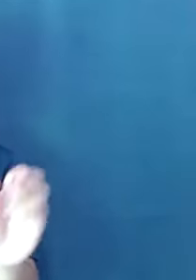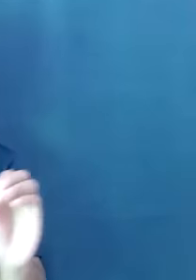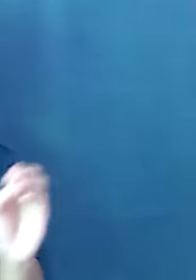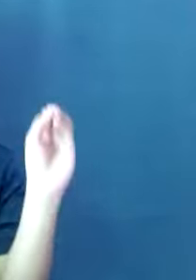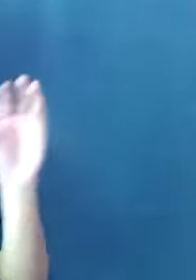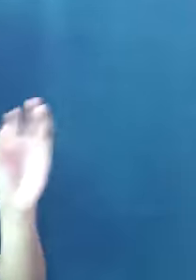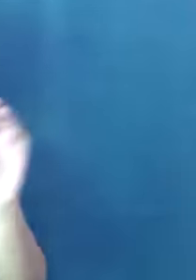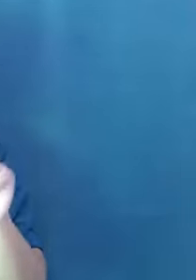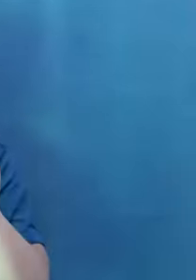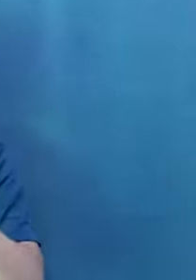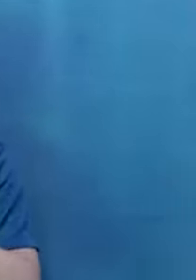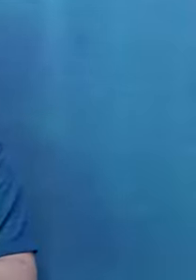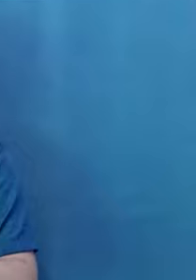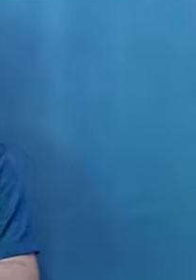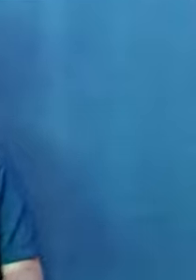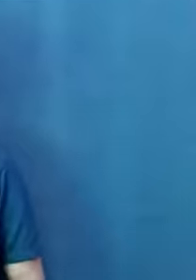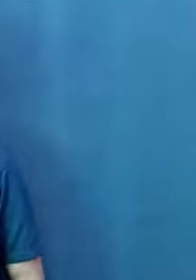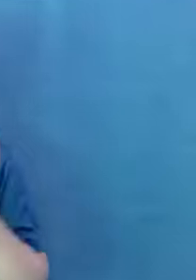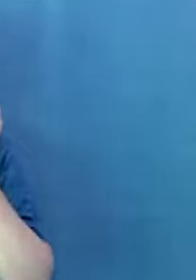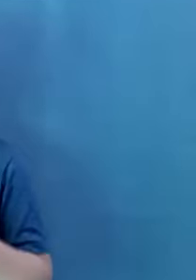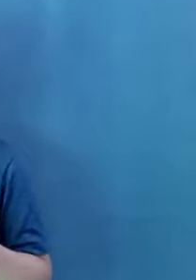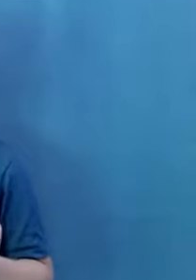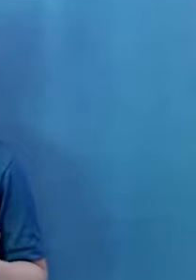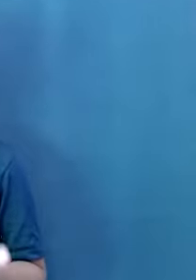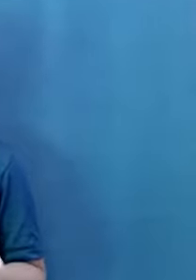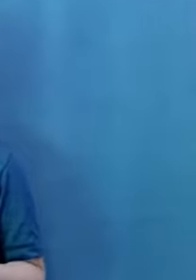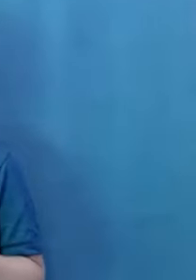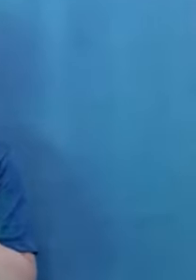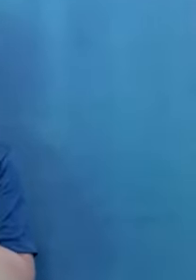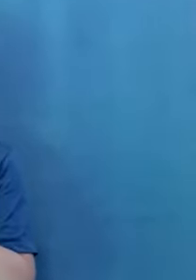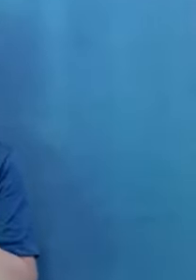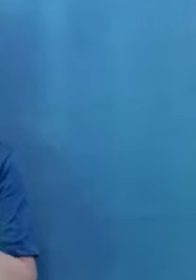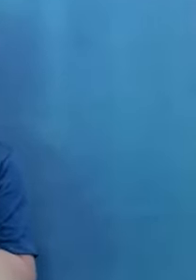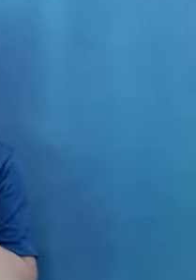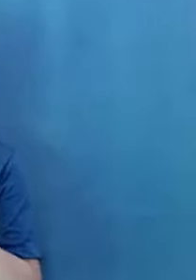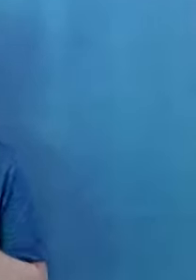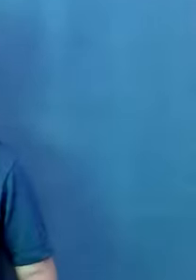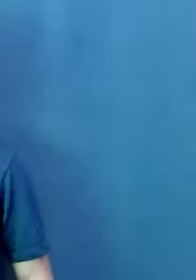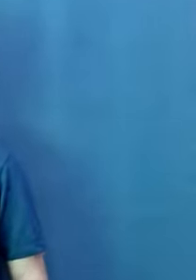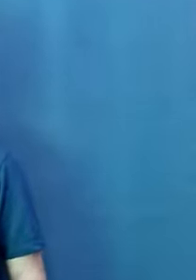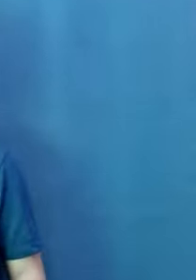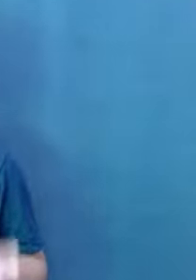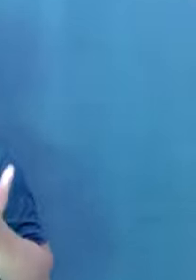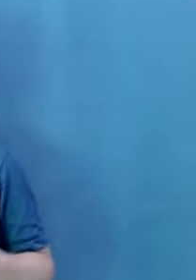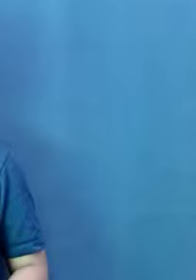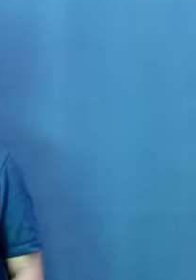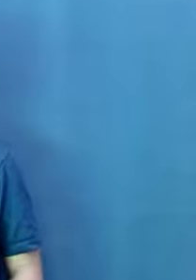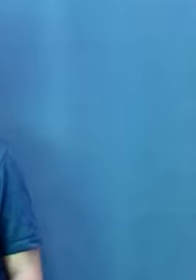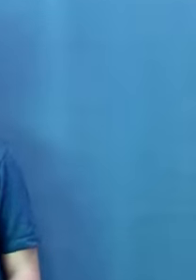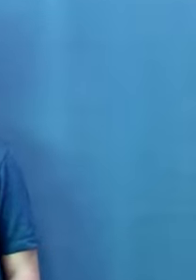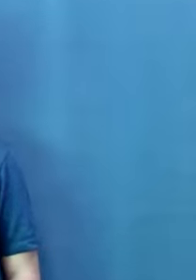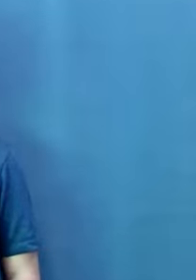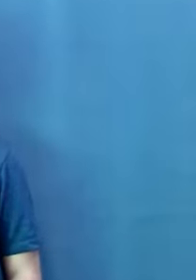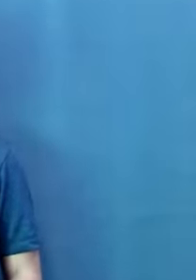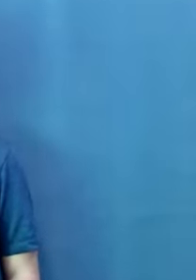complementary colors. It just annoys me. I thought before it just really annoys me, and it